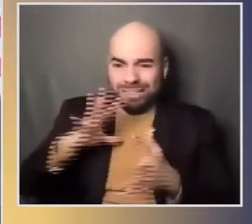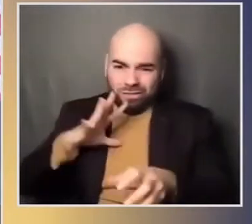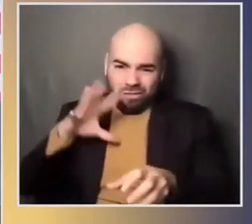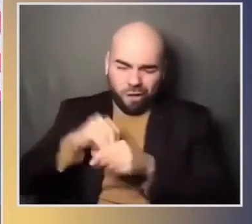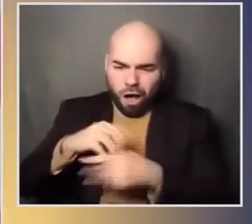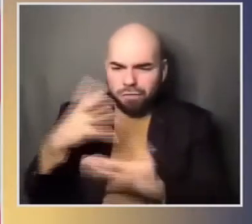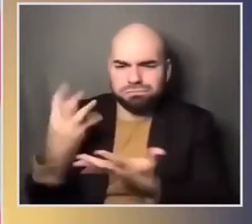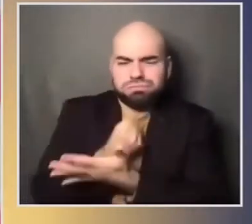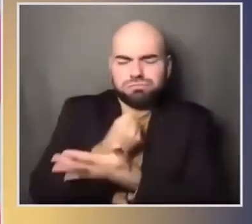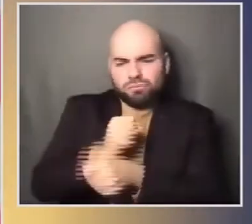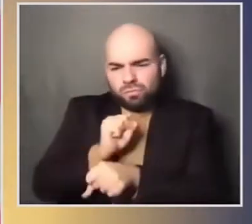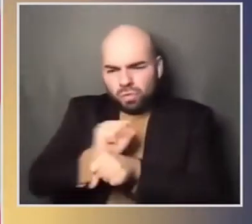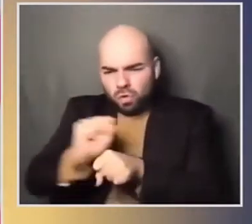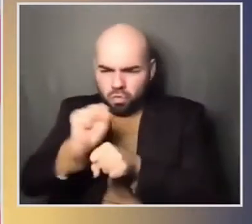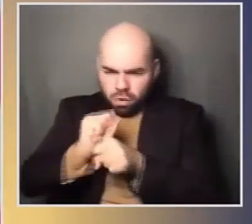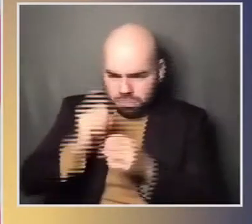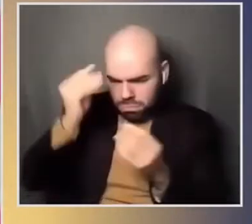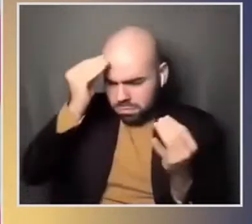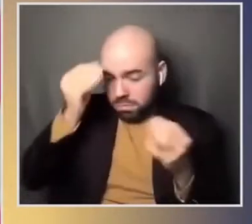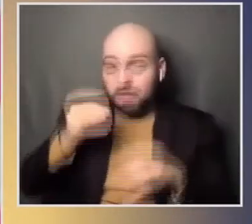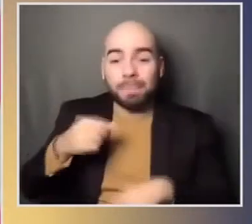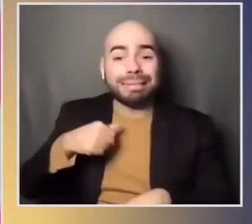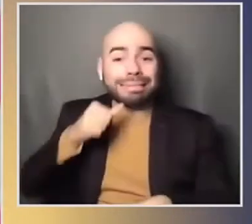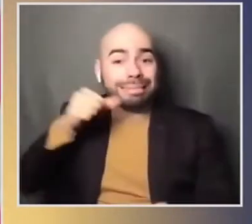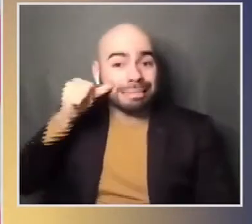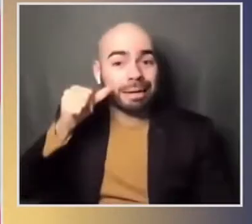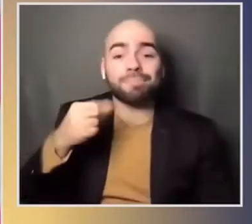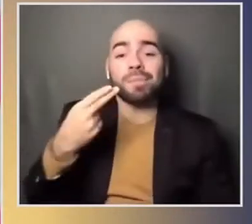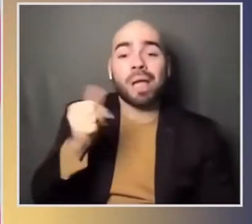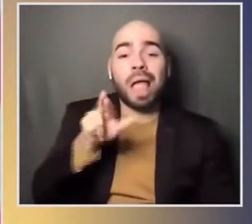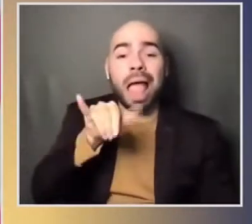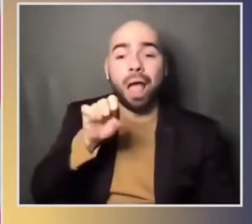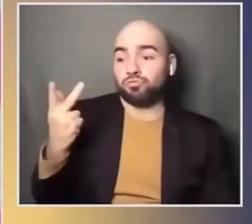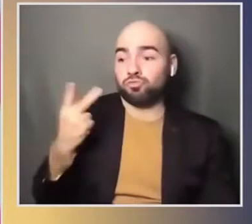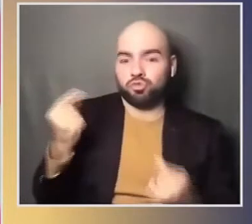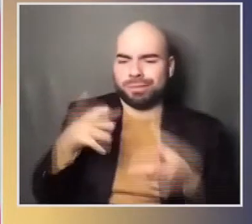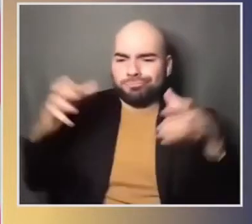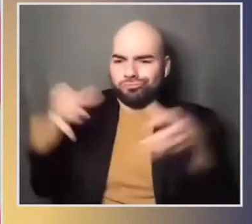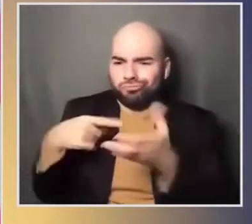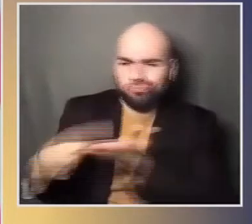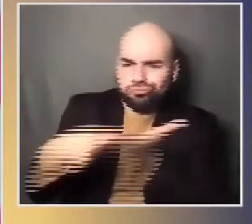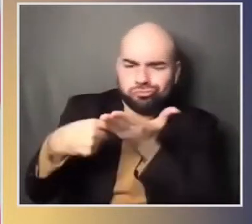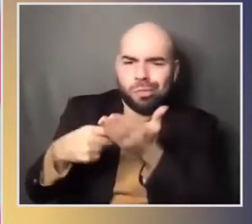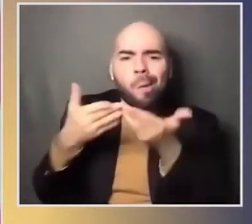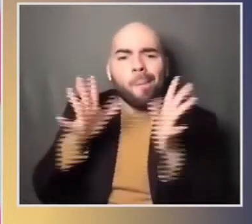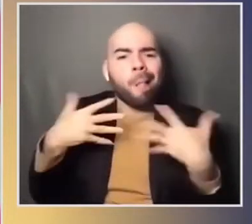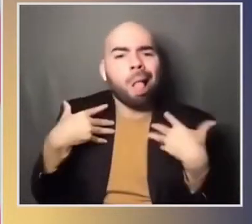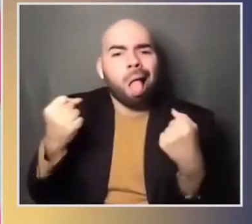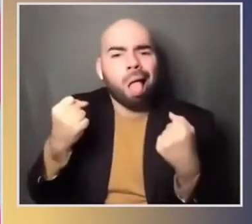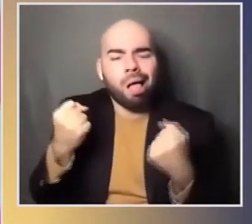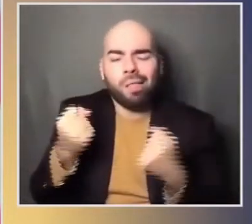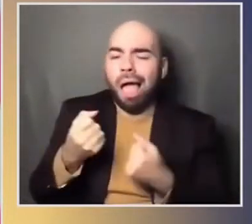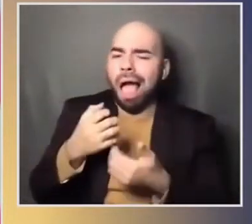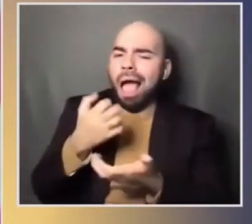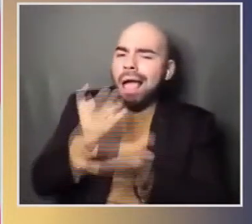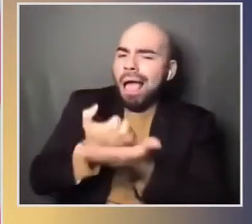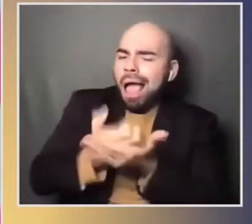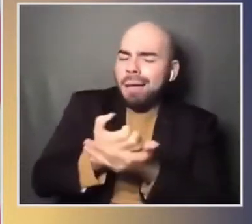due to the due to expire next february moscow will want to move from trump era